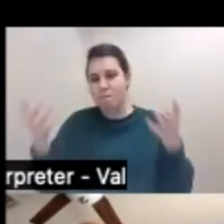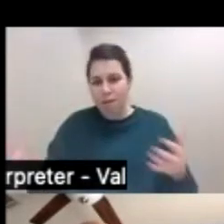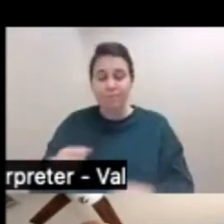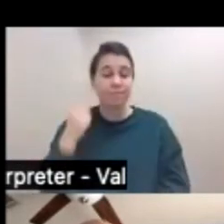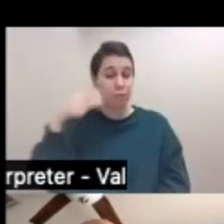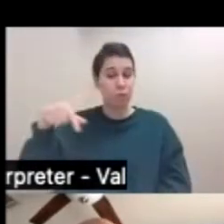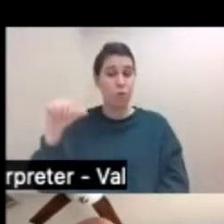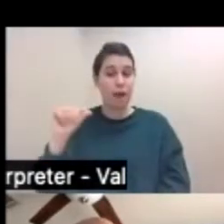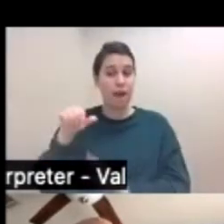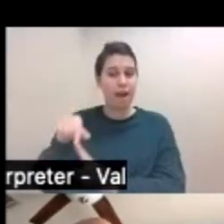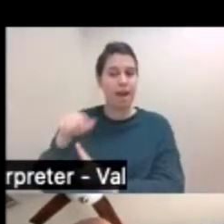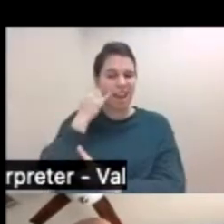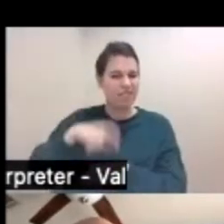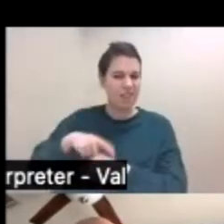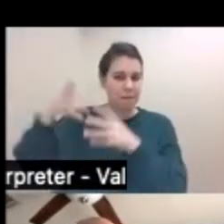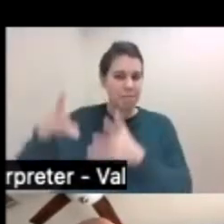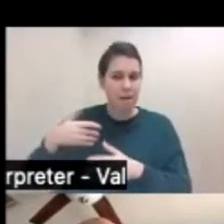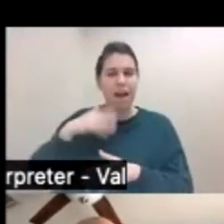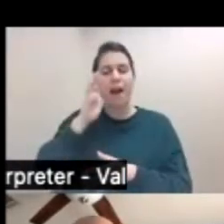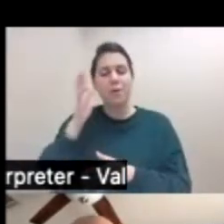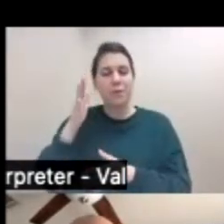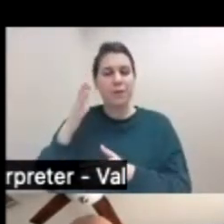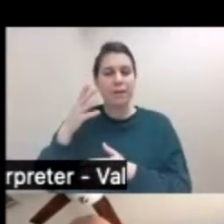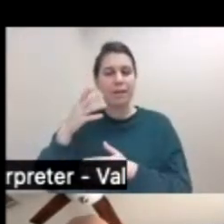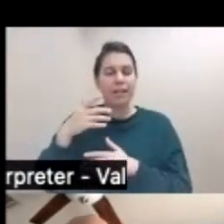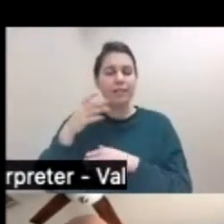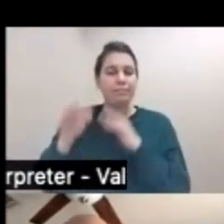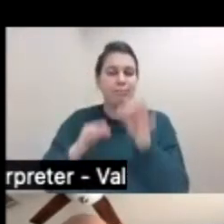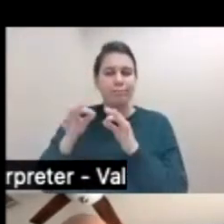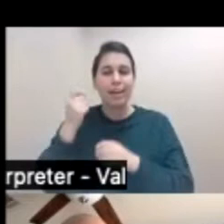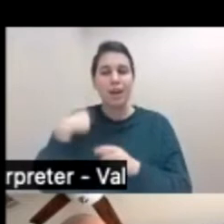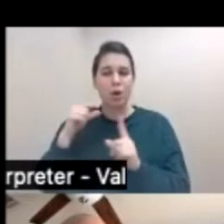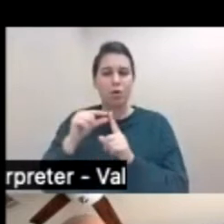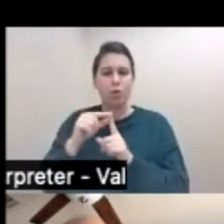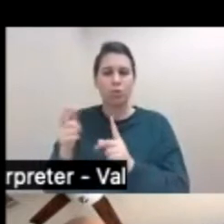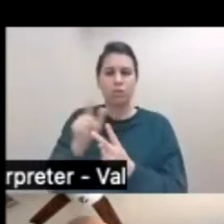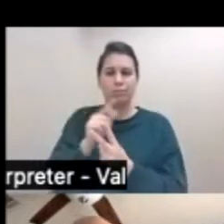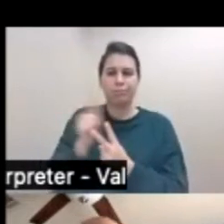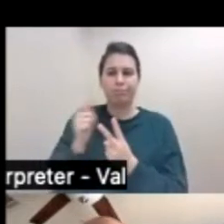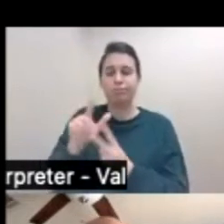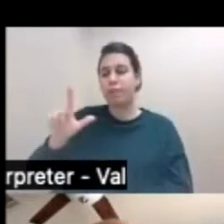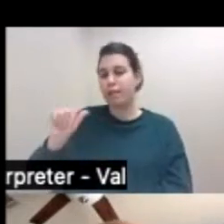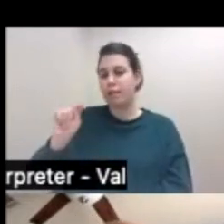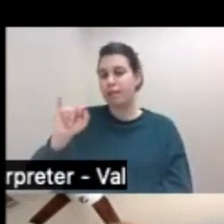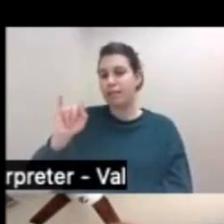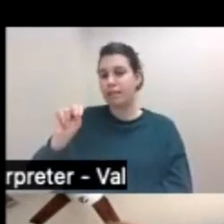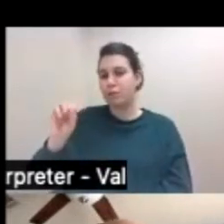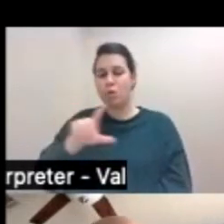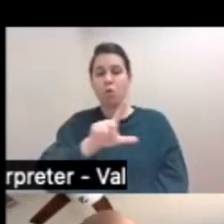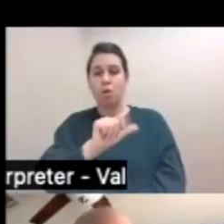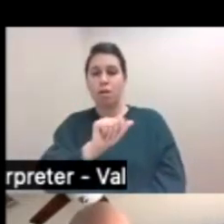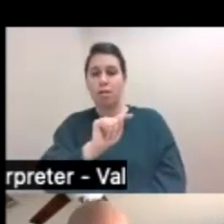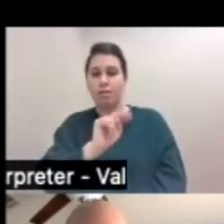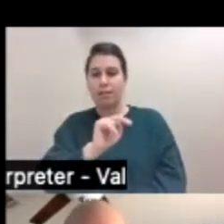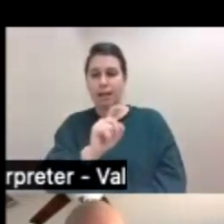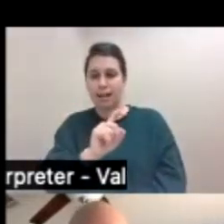if we have time, you will see that I interchange the terminology of Latinx and Latino for several reasons. I do a lot of work in Latin America.